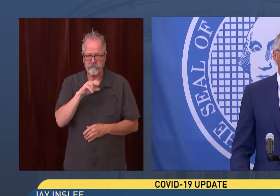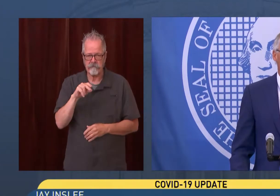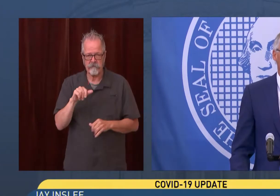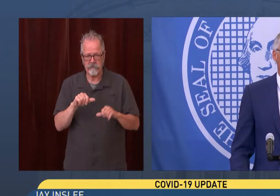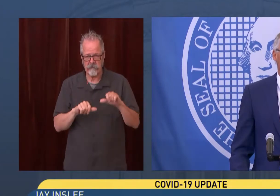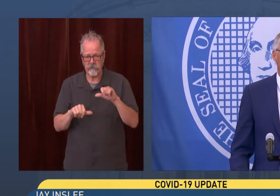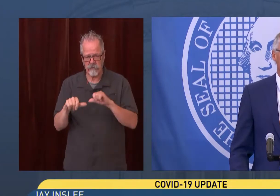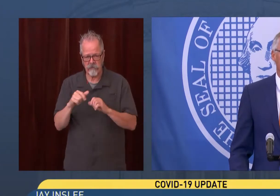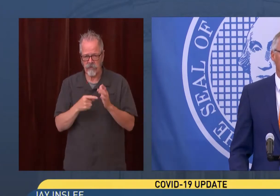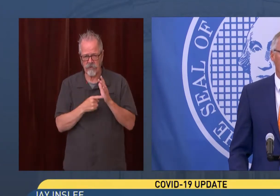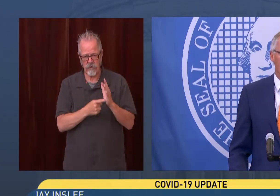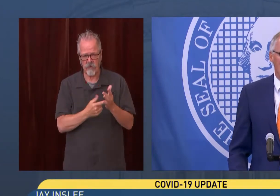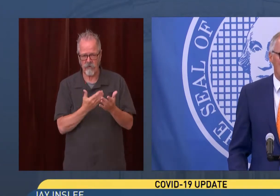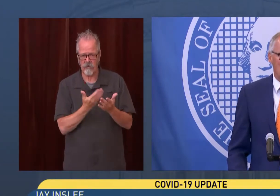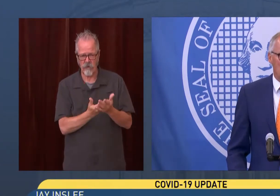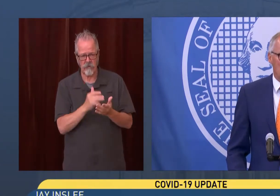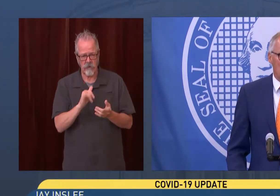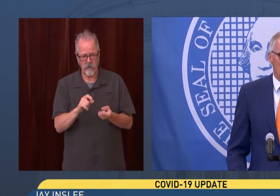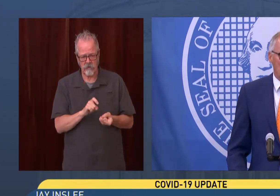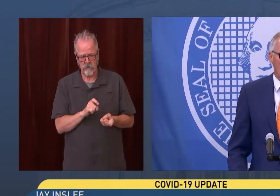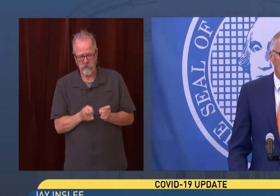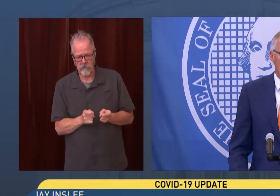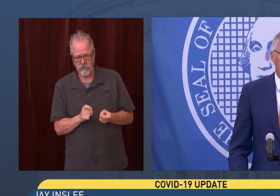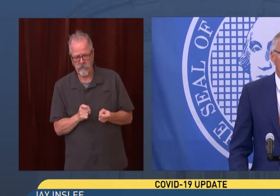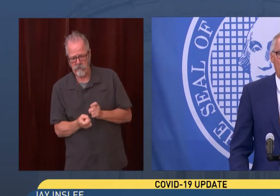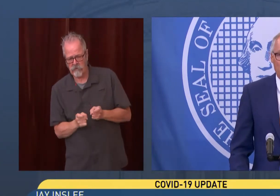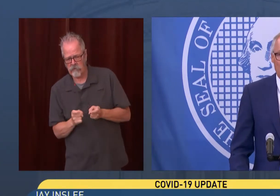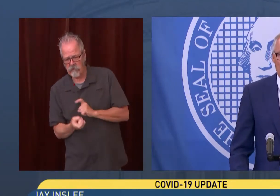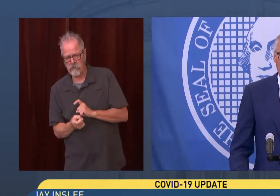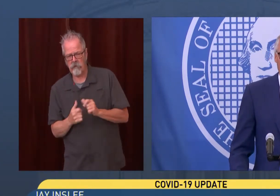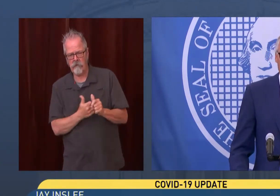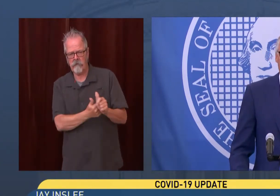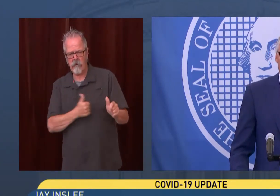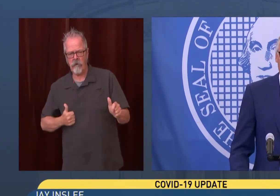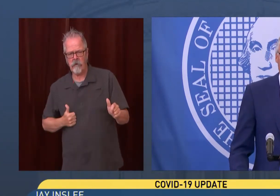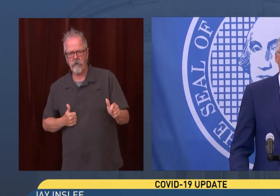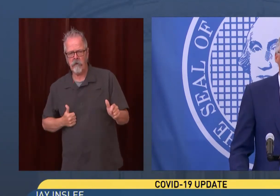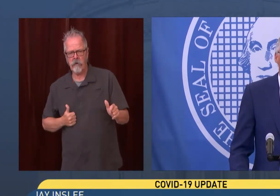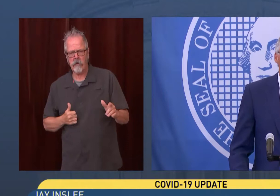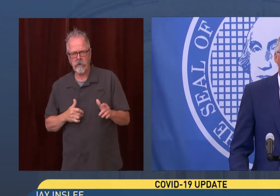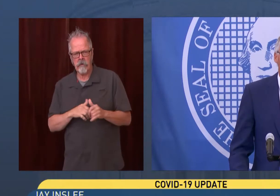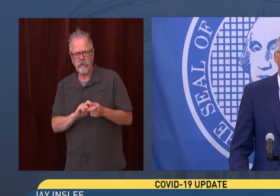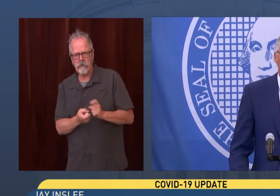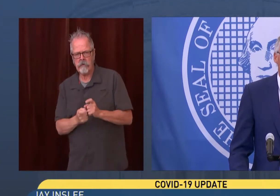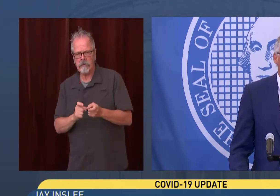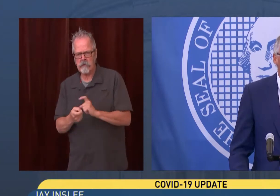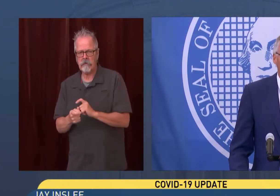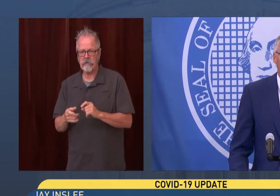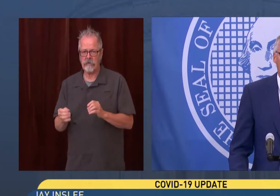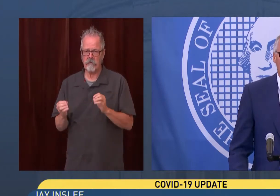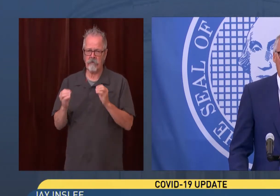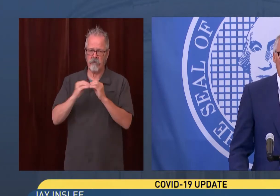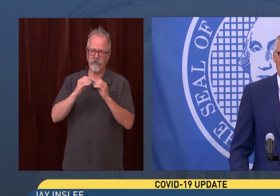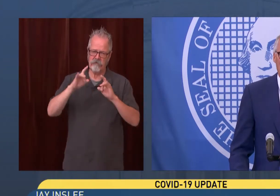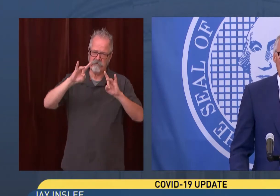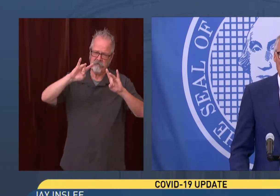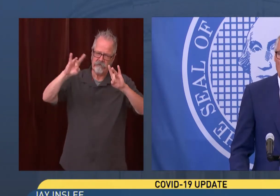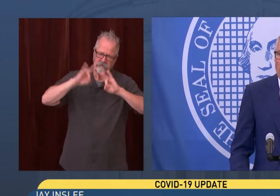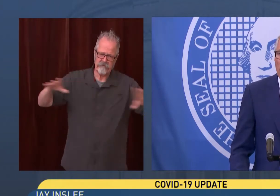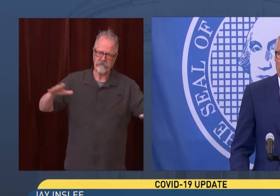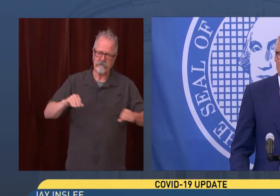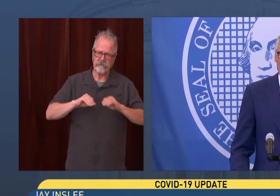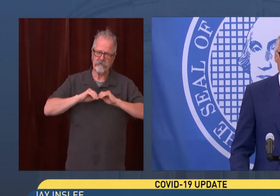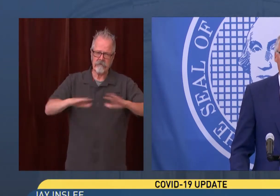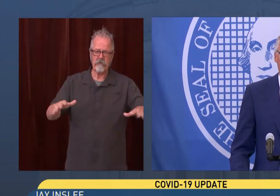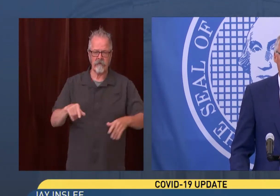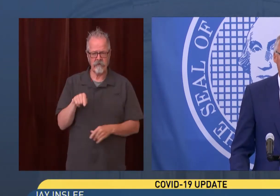the mutations that have occurred in this virus are significantly more infectious. That makes it very clear to us that there is